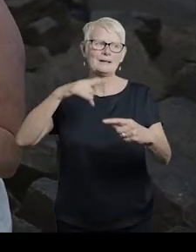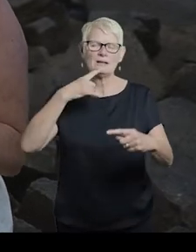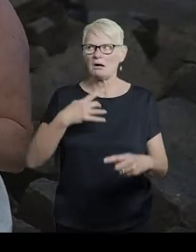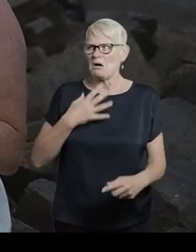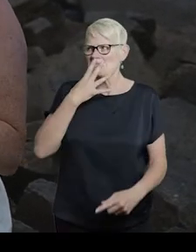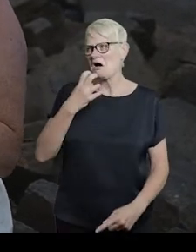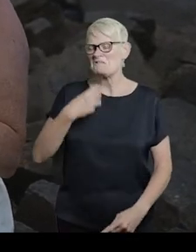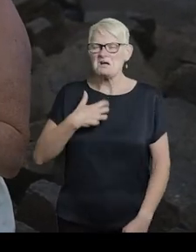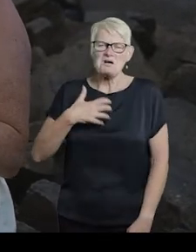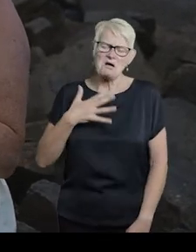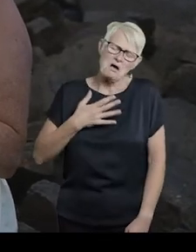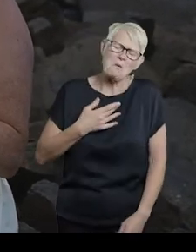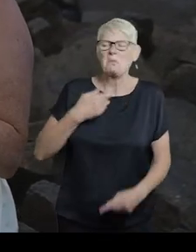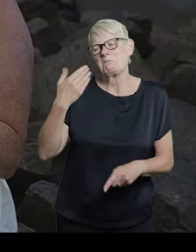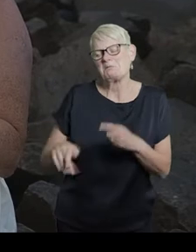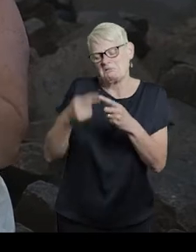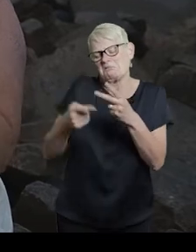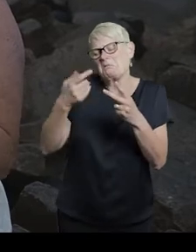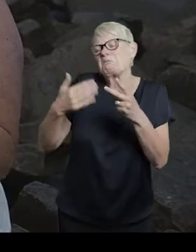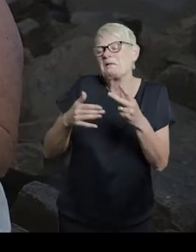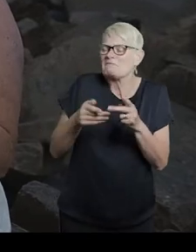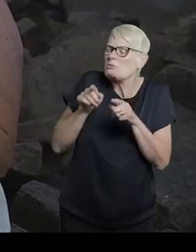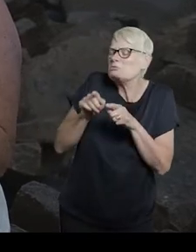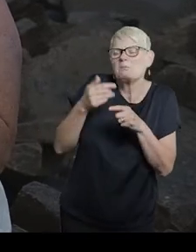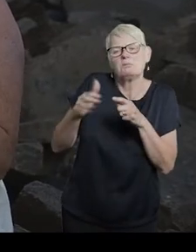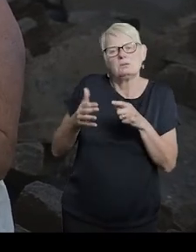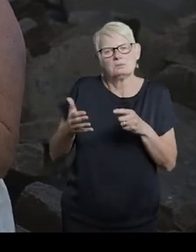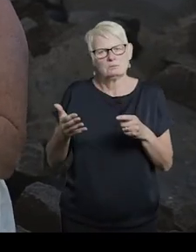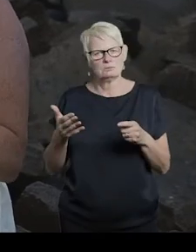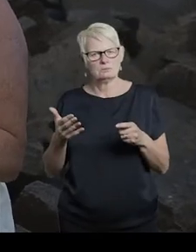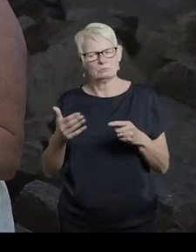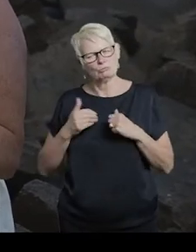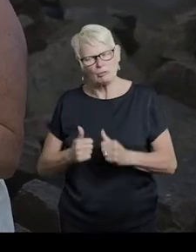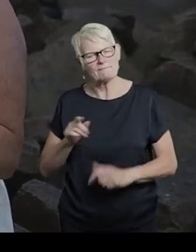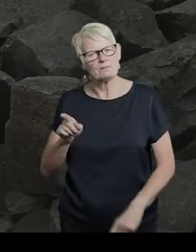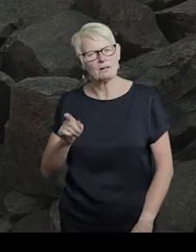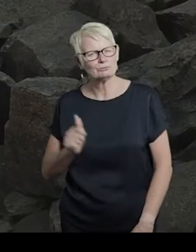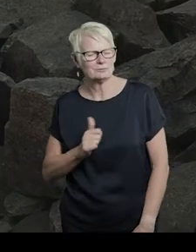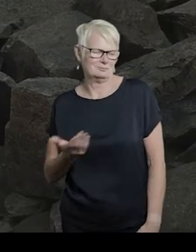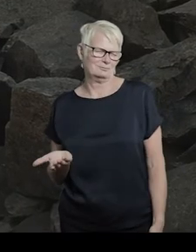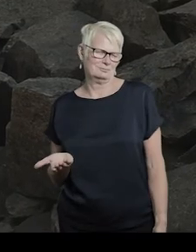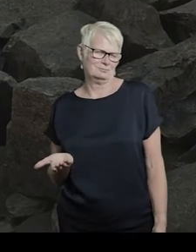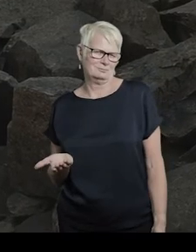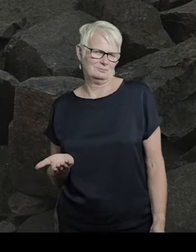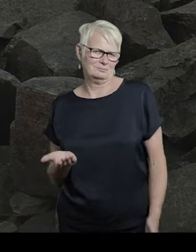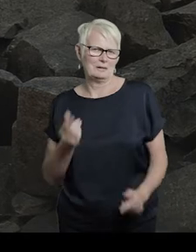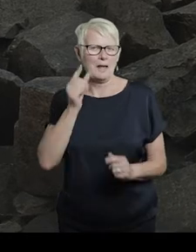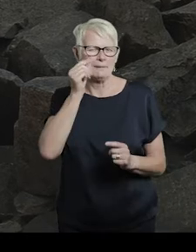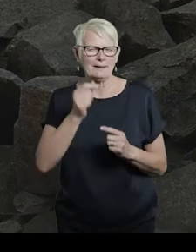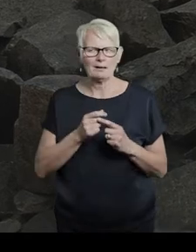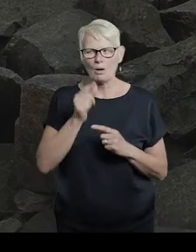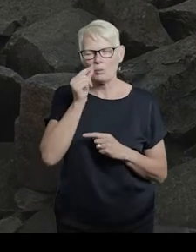and hurt, and look at this tiny thing we did, just for you. Be grateful. A mere blink,